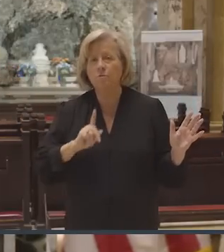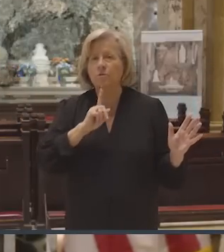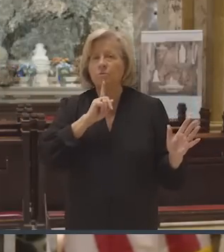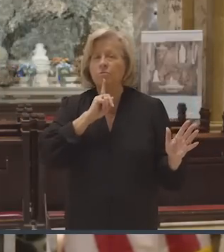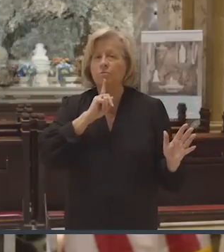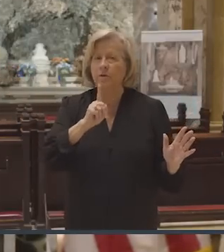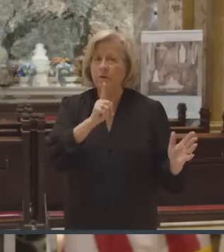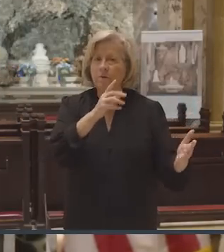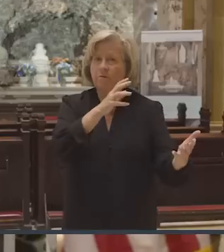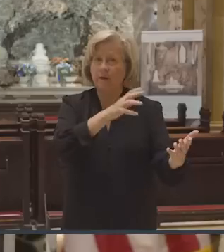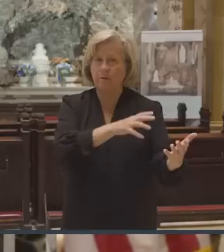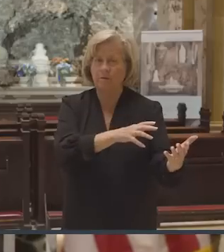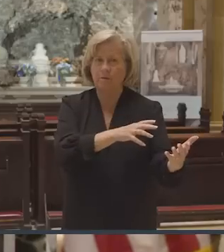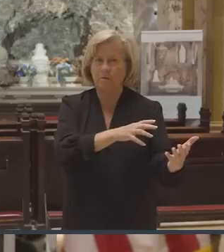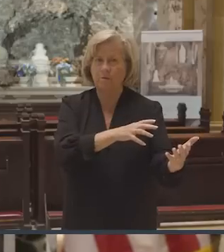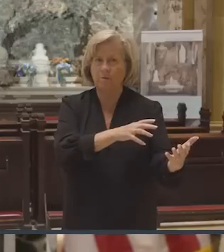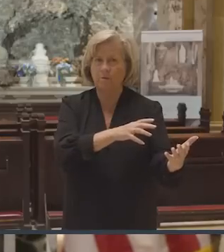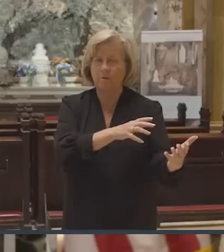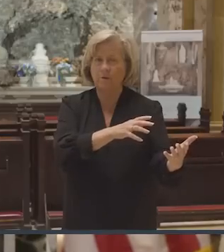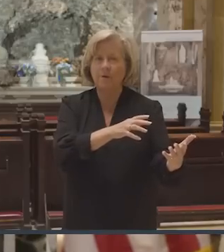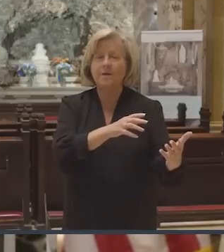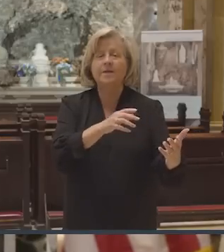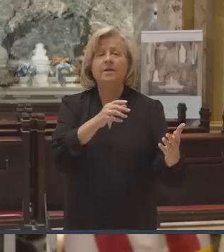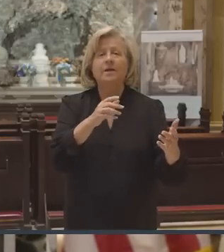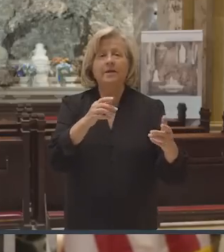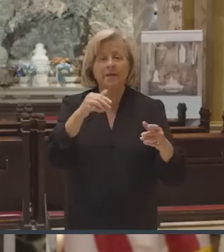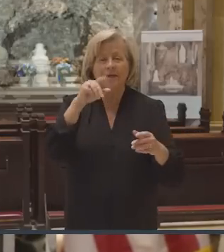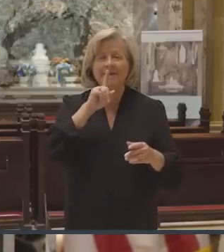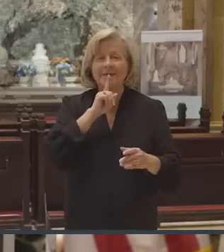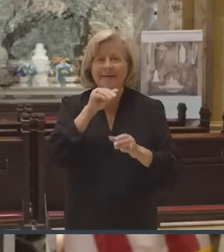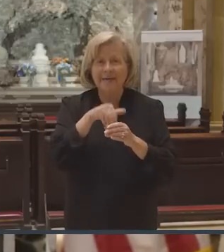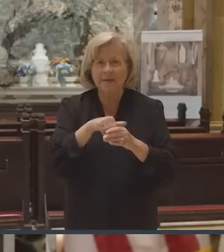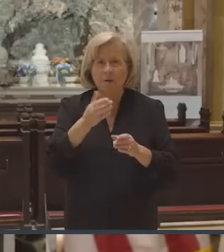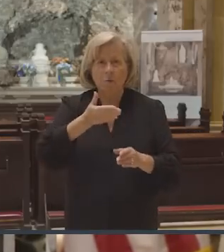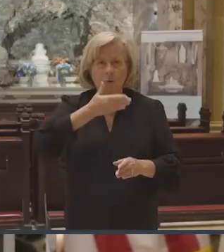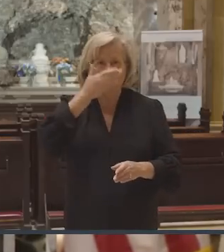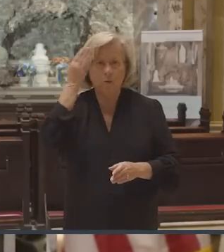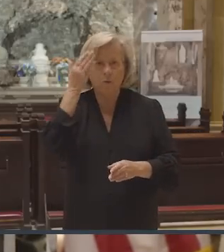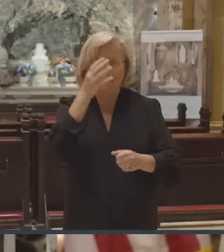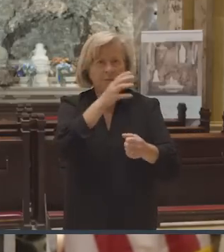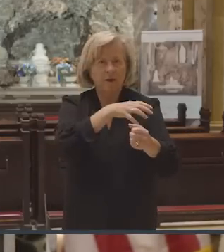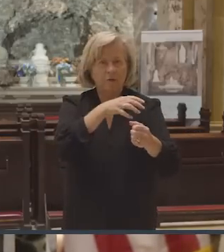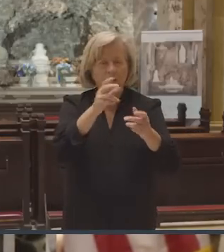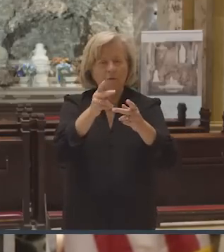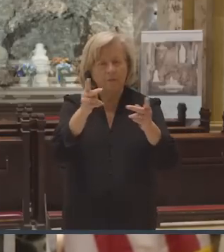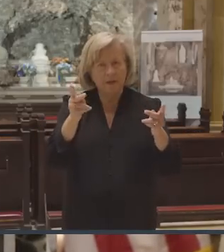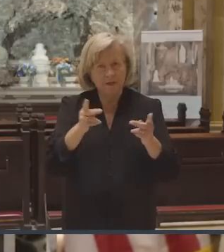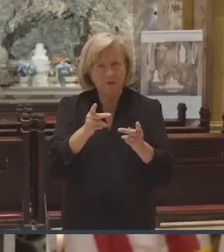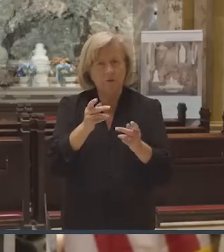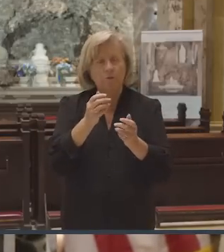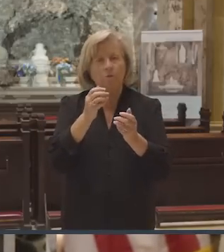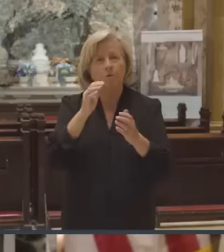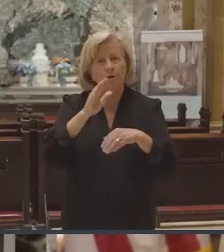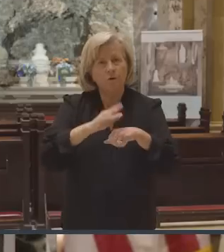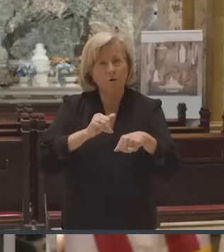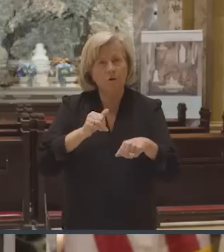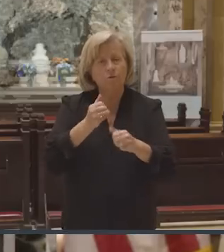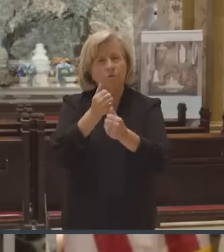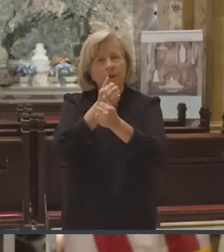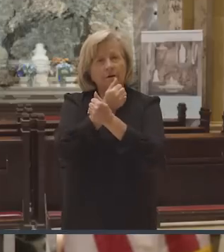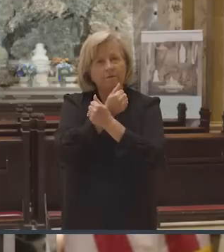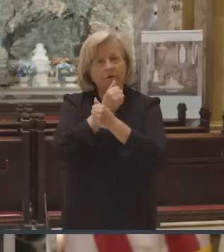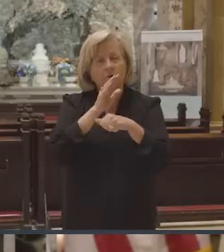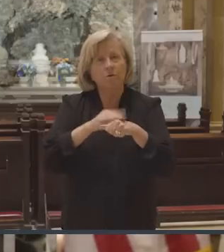lies in being powerless. It is the place where we are called to love, called to give,